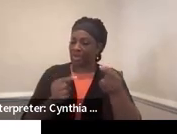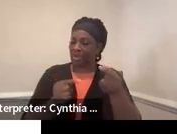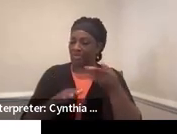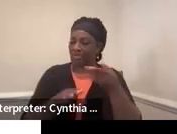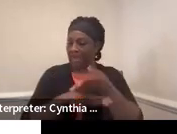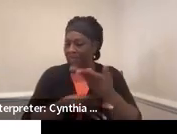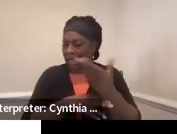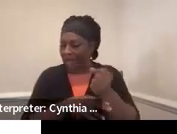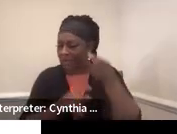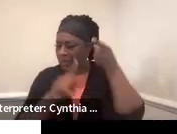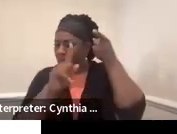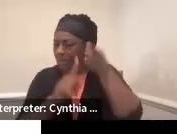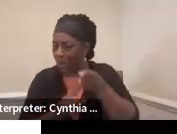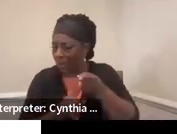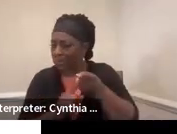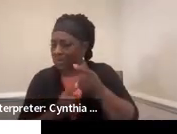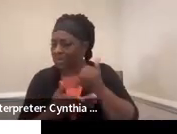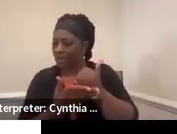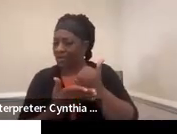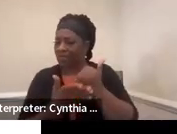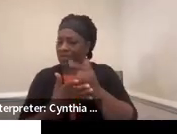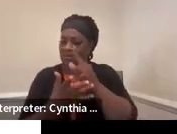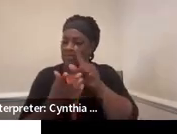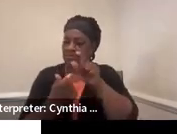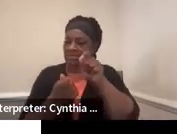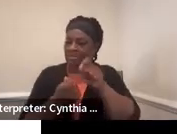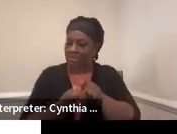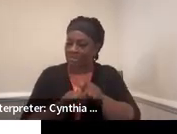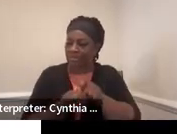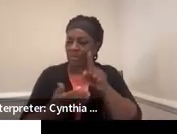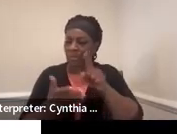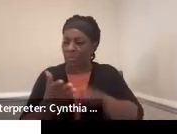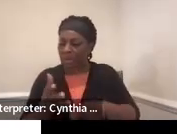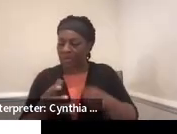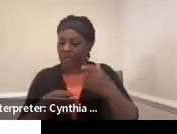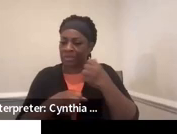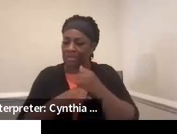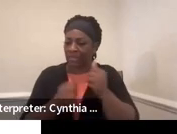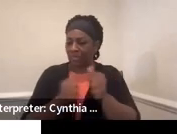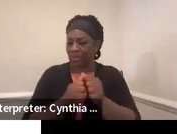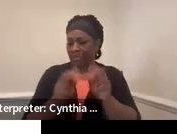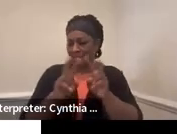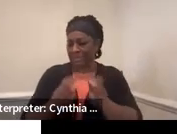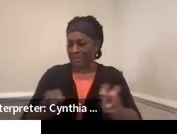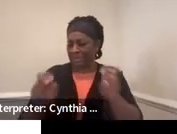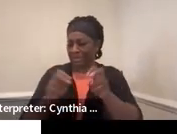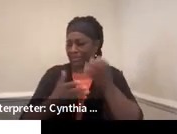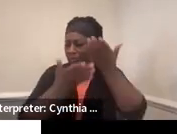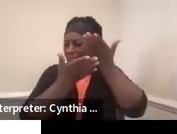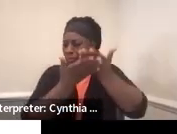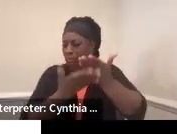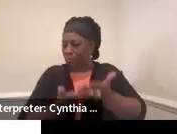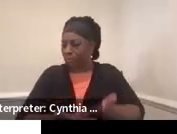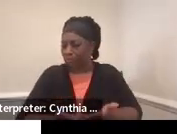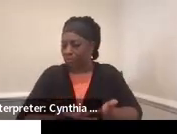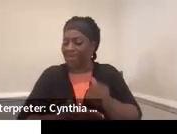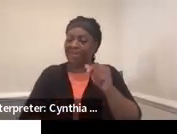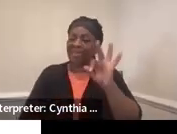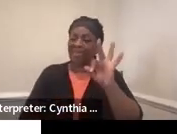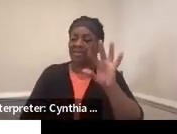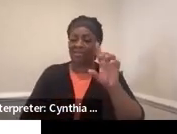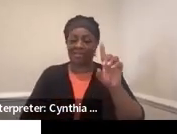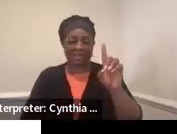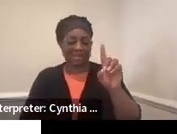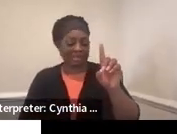goals and it shows the details that you are getting with those assessments. If you, if you, David